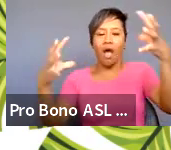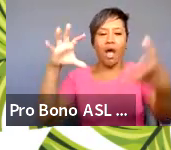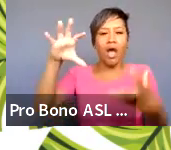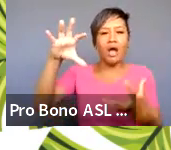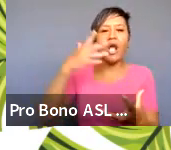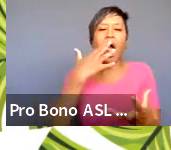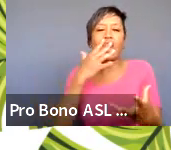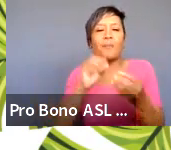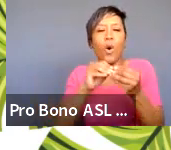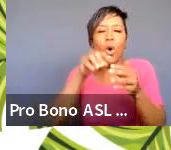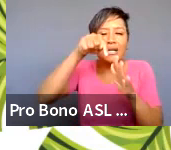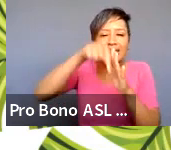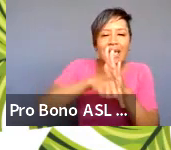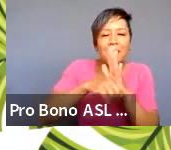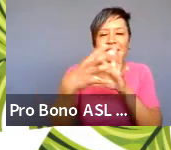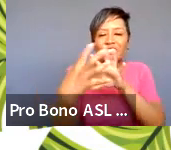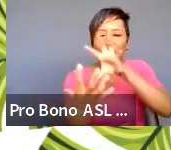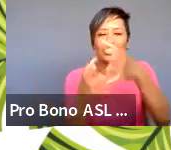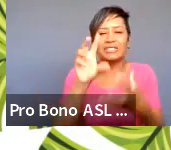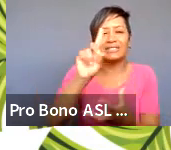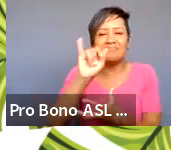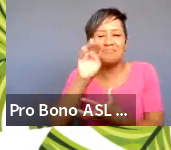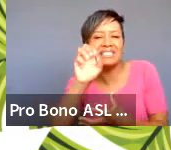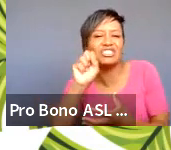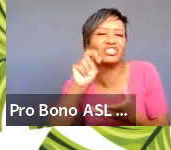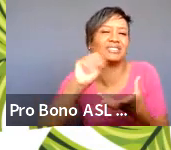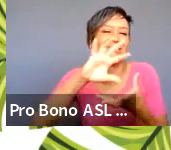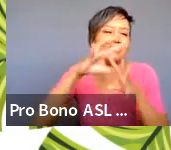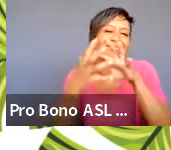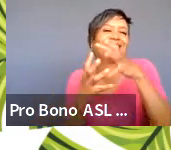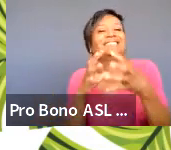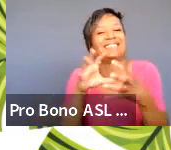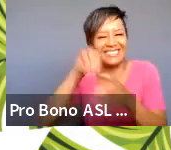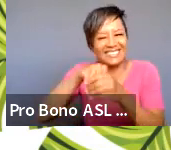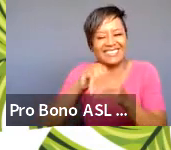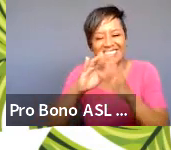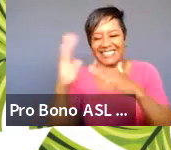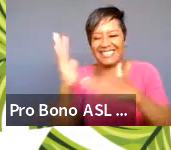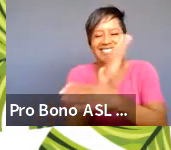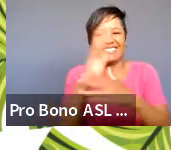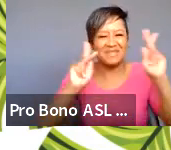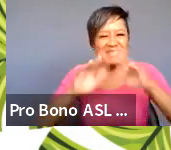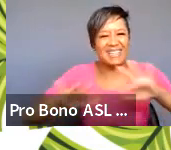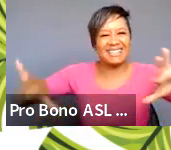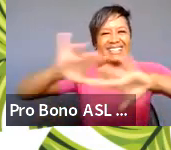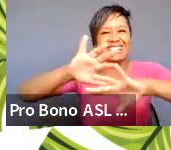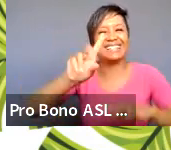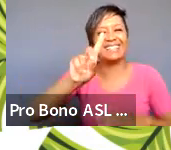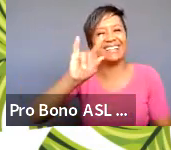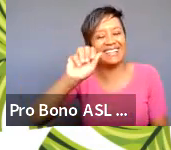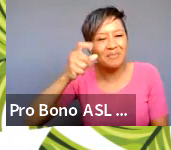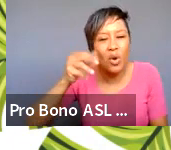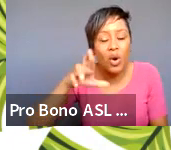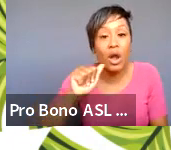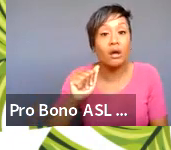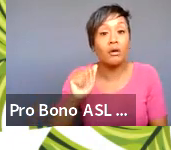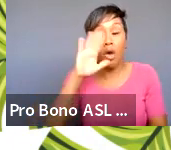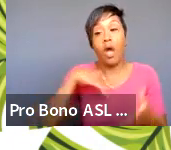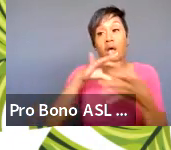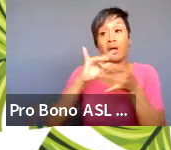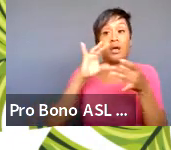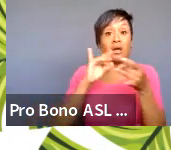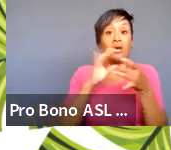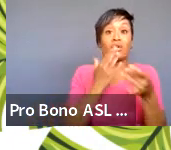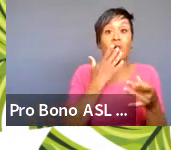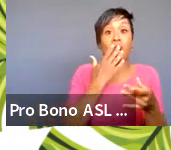and it also becomes ethical we talk i like to mention ethics right because you know we i don't know how you felt